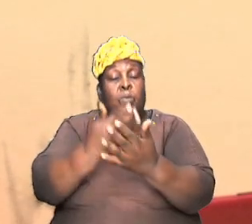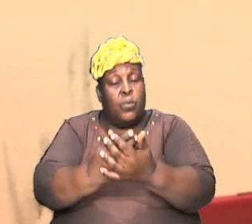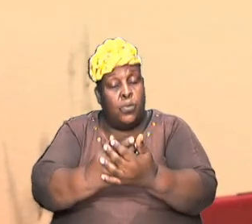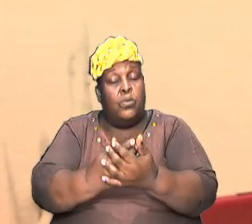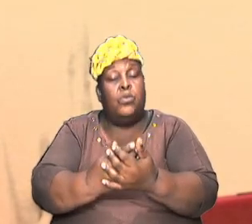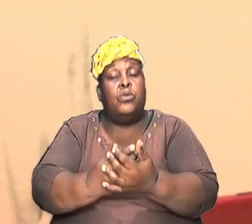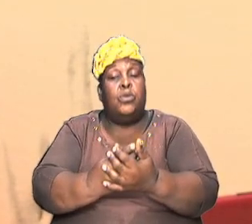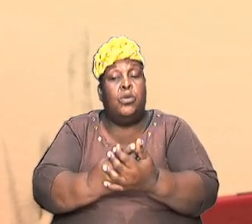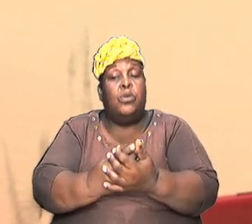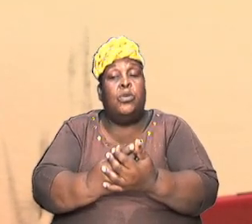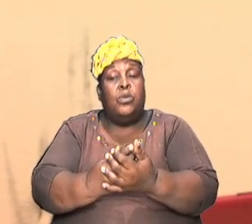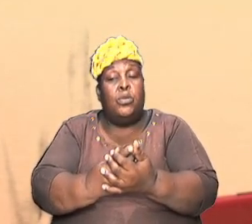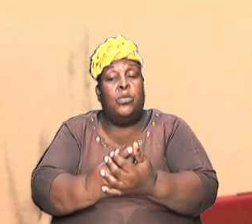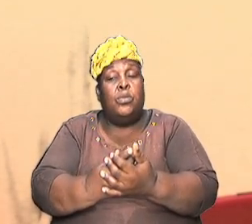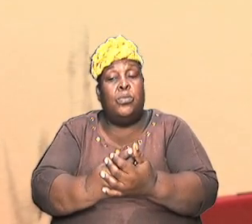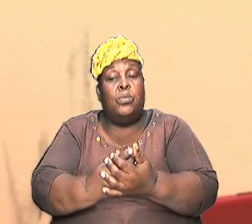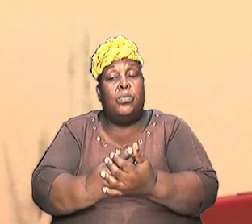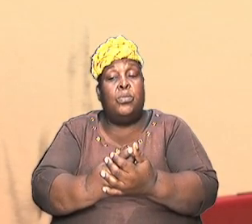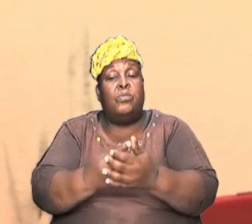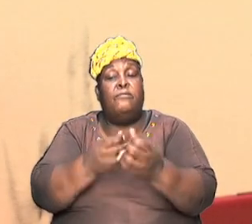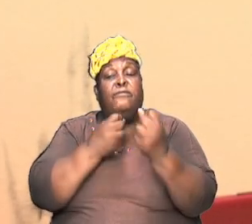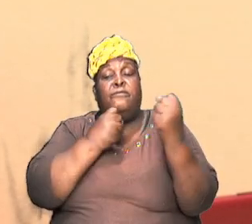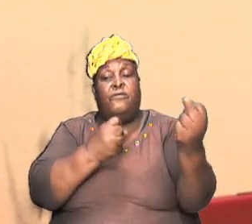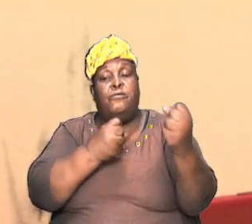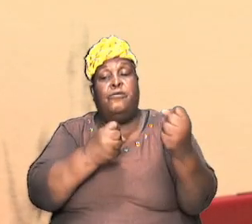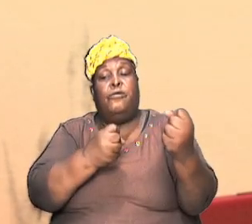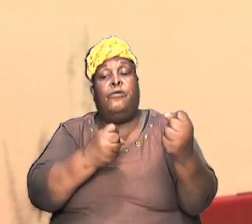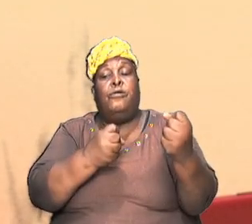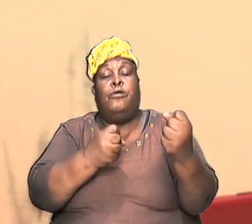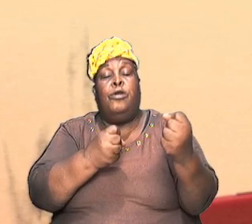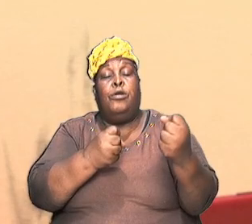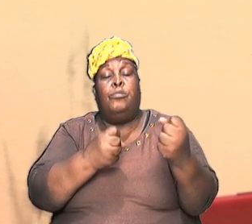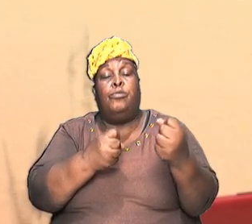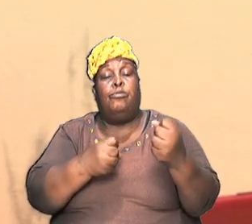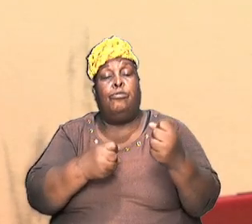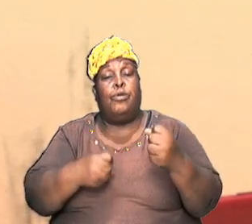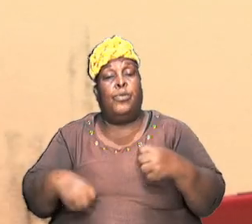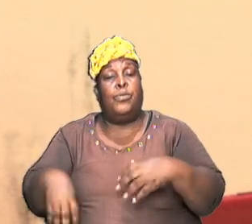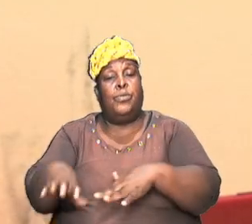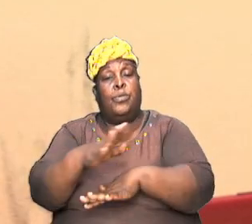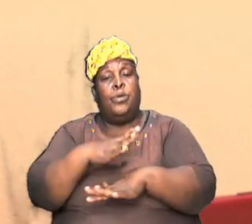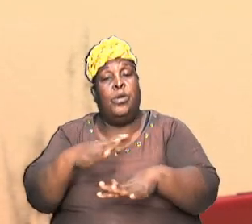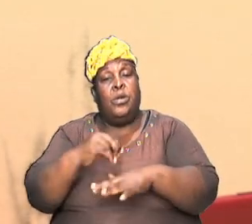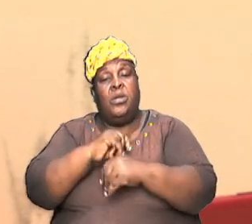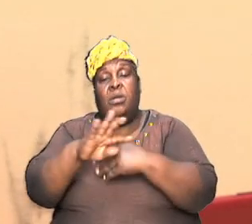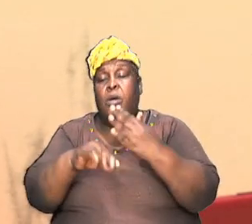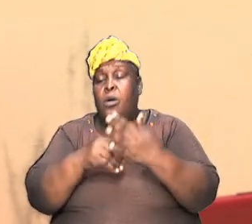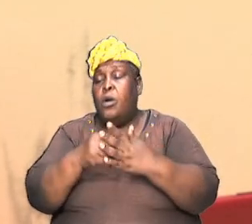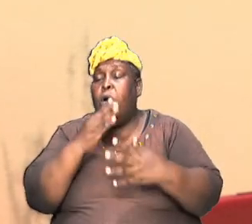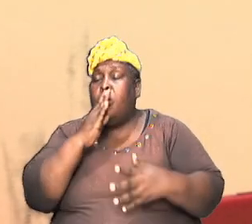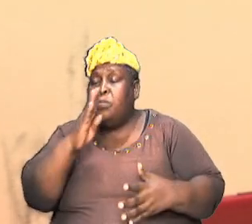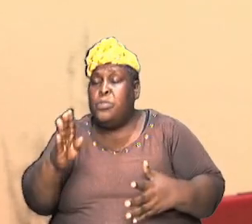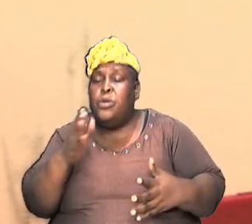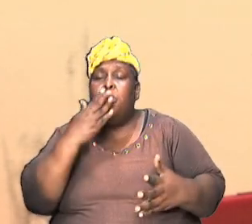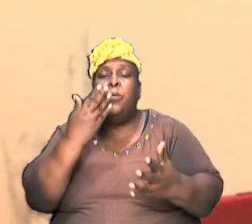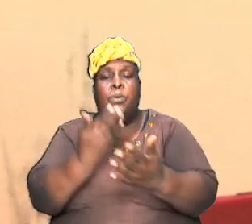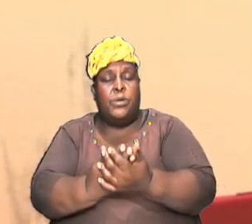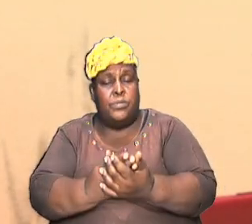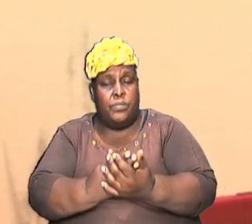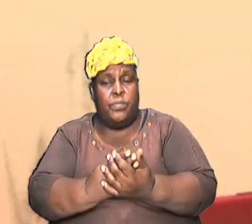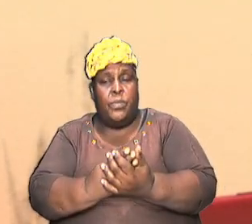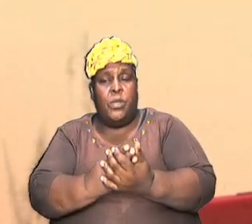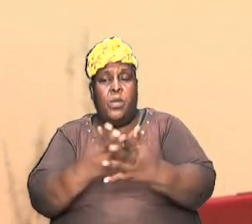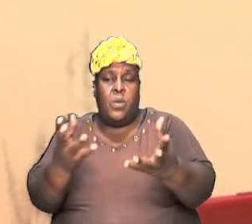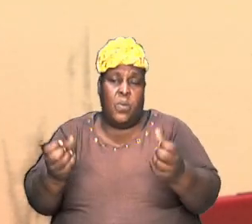we are standing on solid ground and all will be well so I want